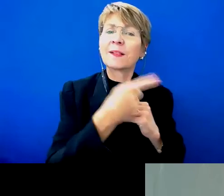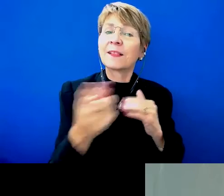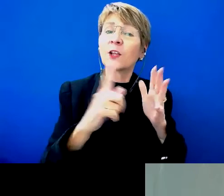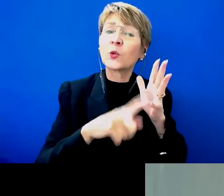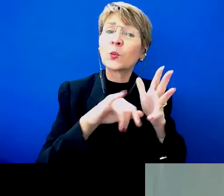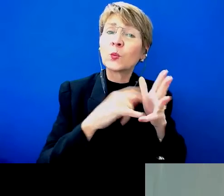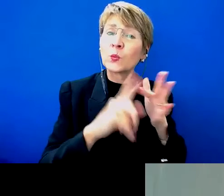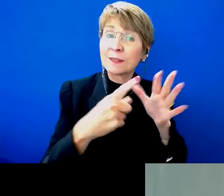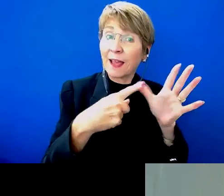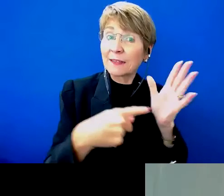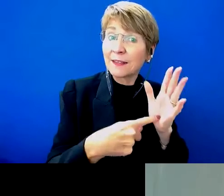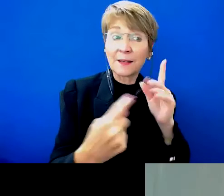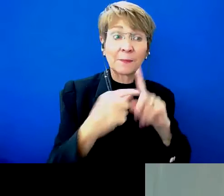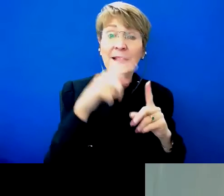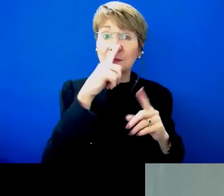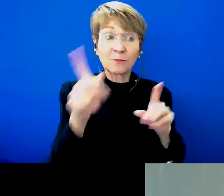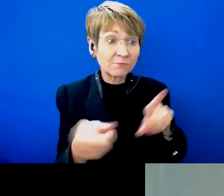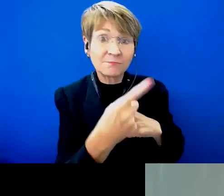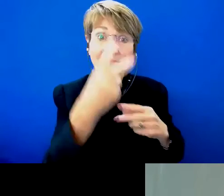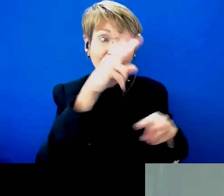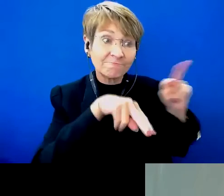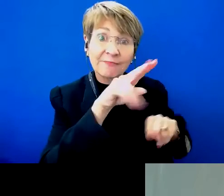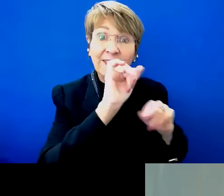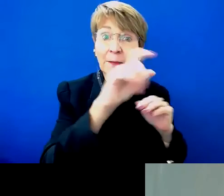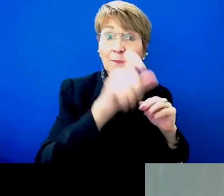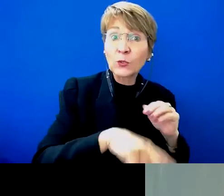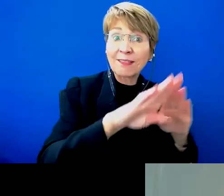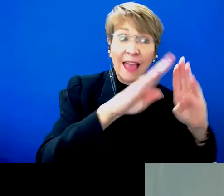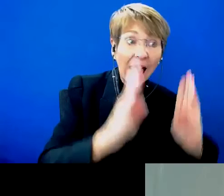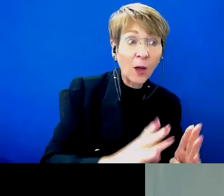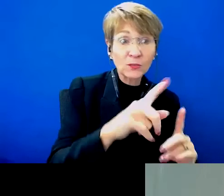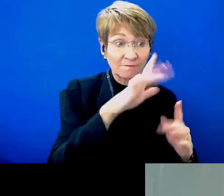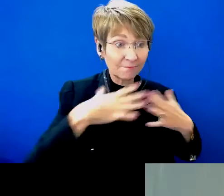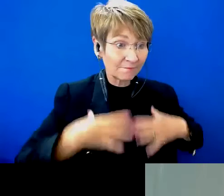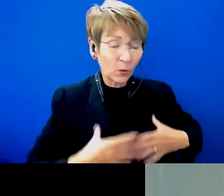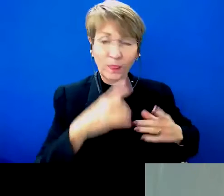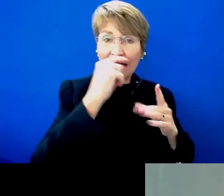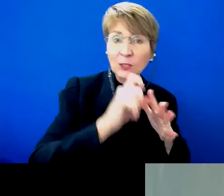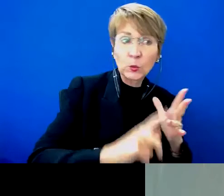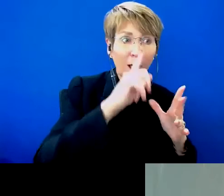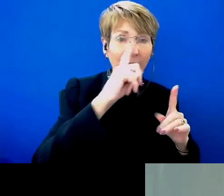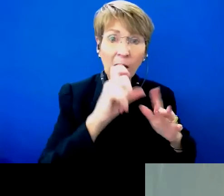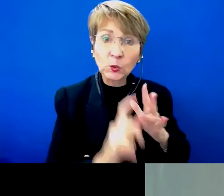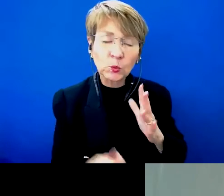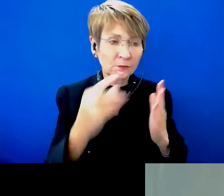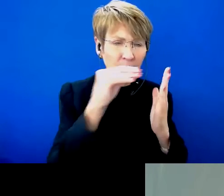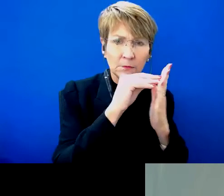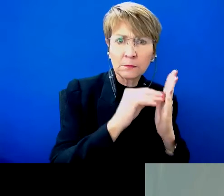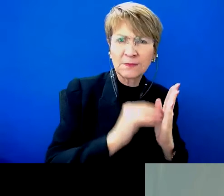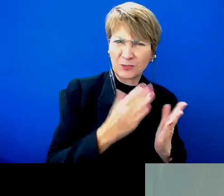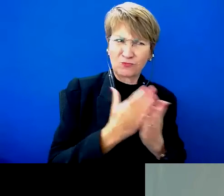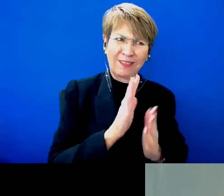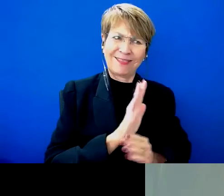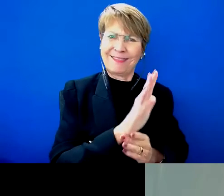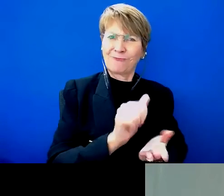going to provide assessments, provide information and supplying AT. It's really a human rights issue that we're facing